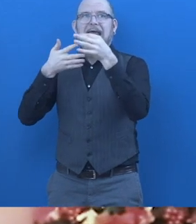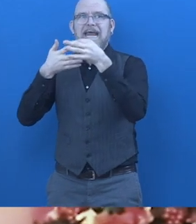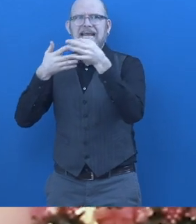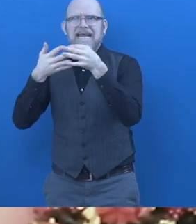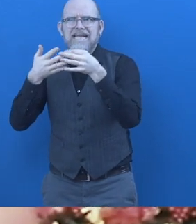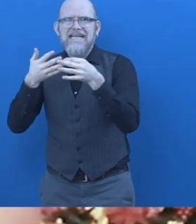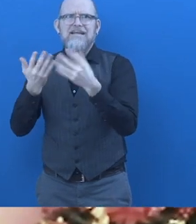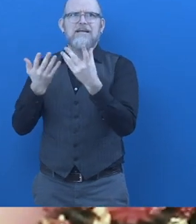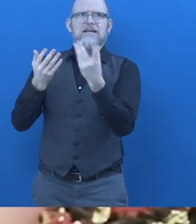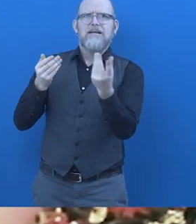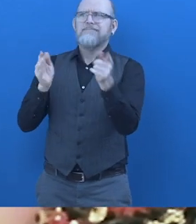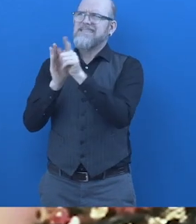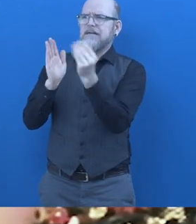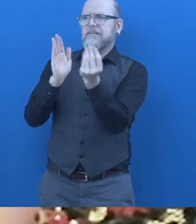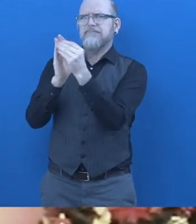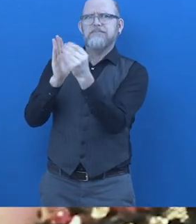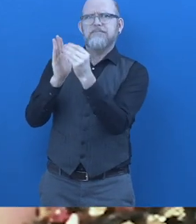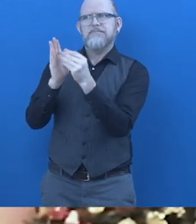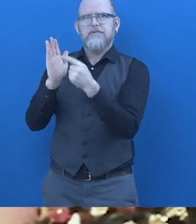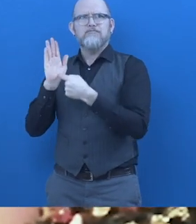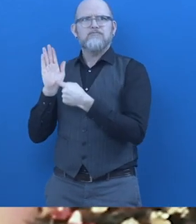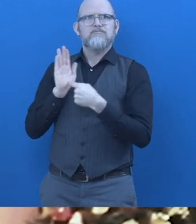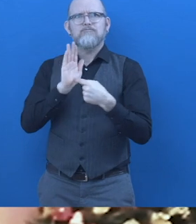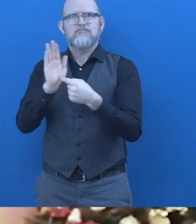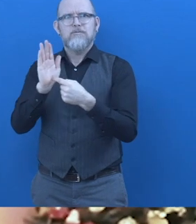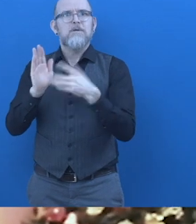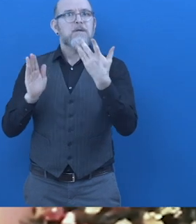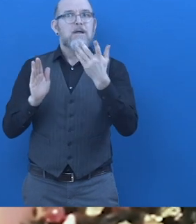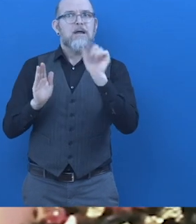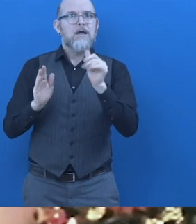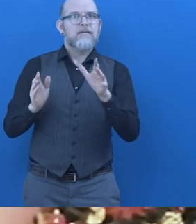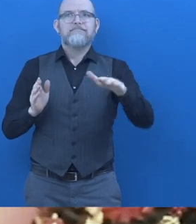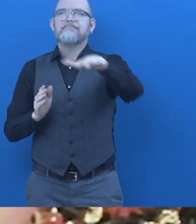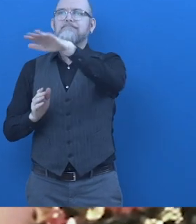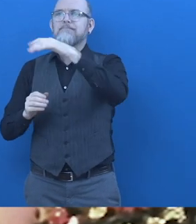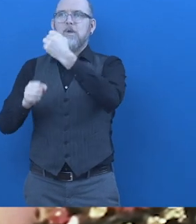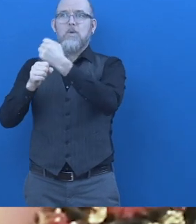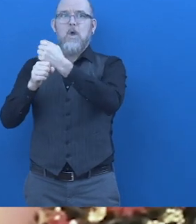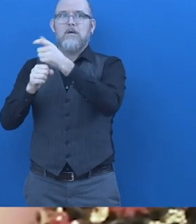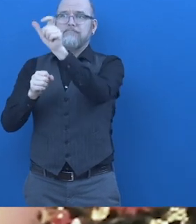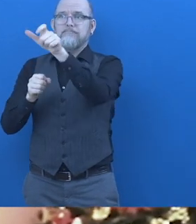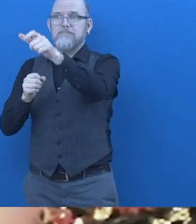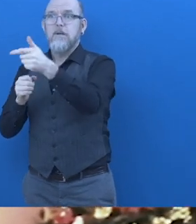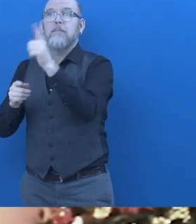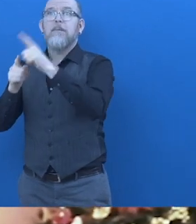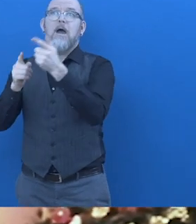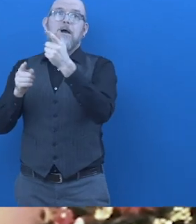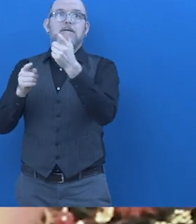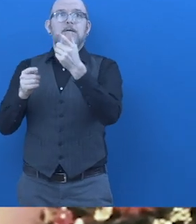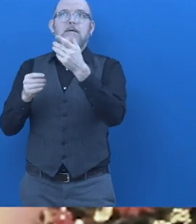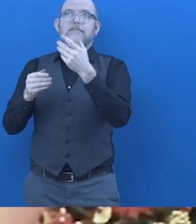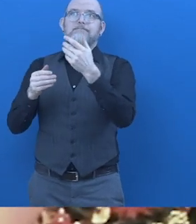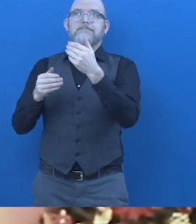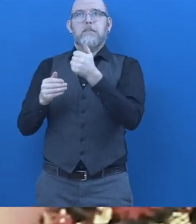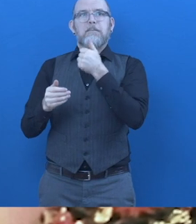forward, to build on it regulation and criteria either within